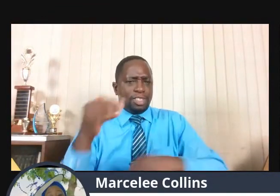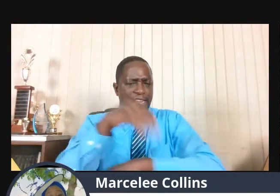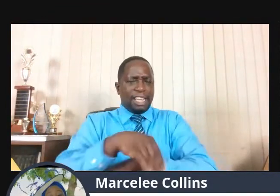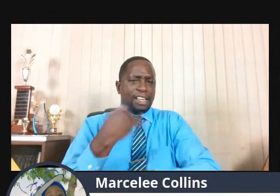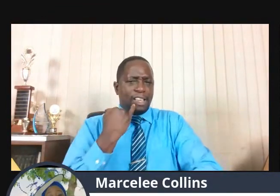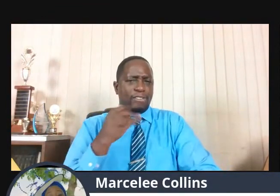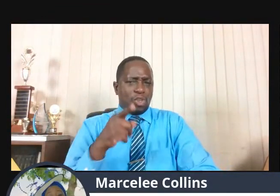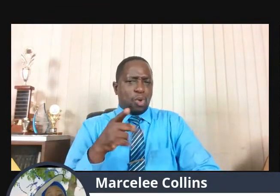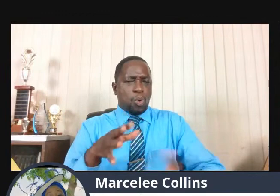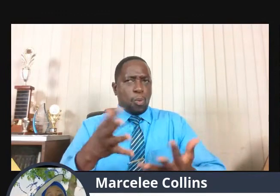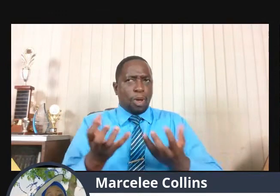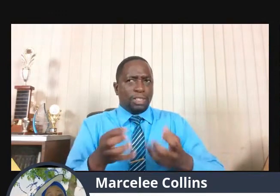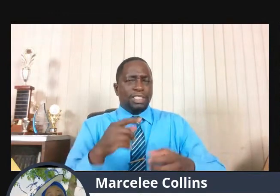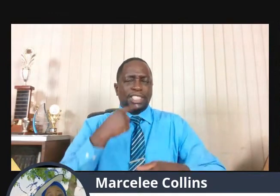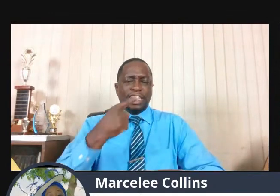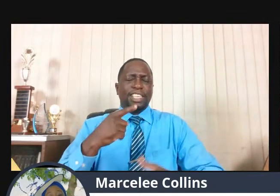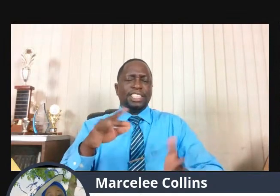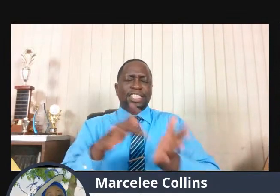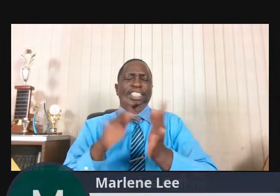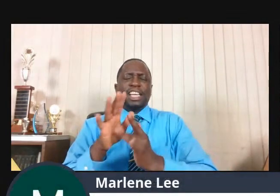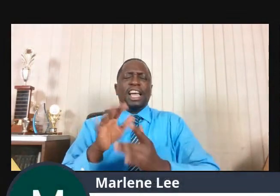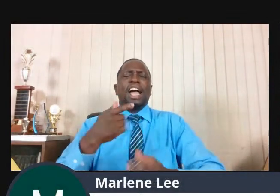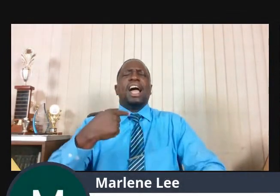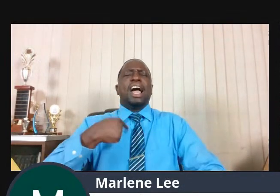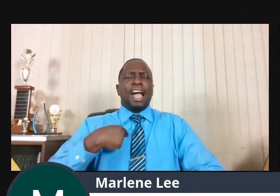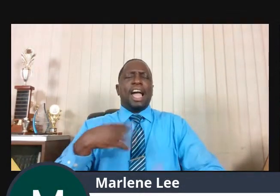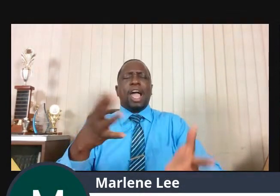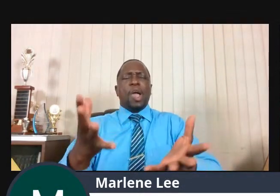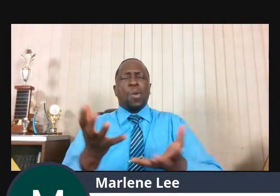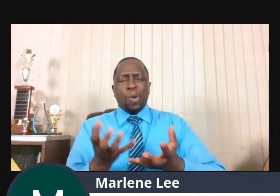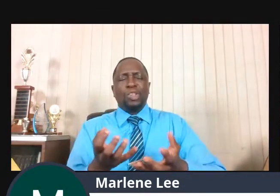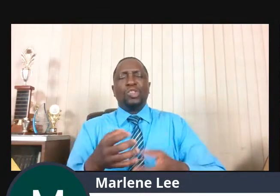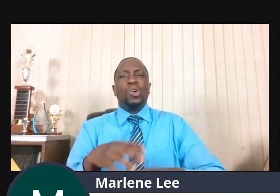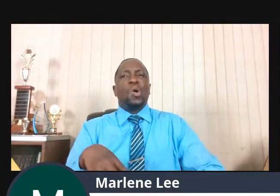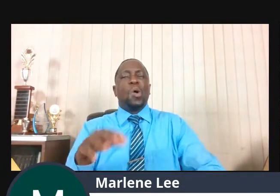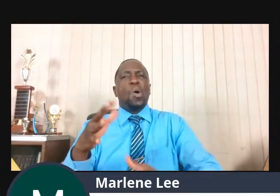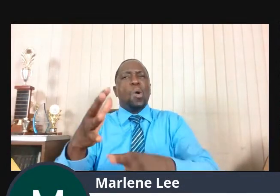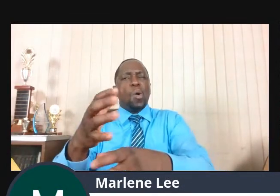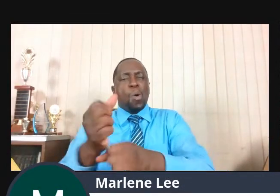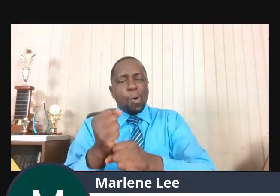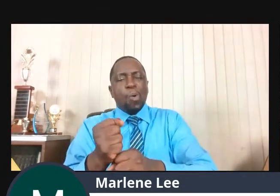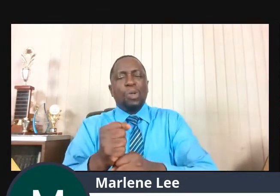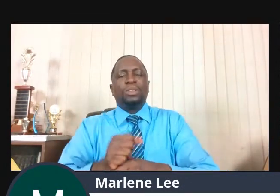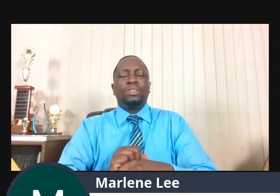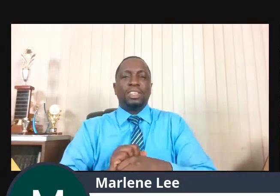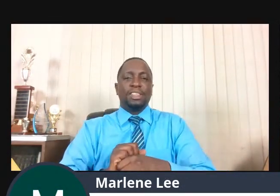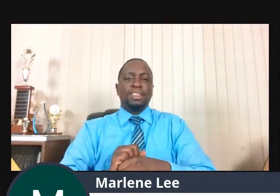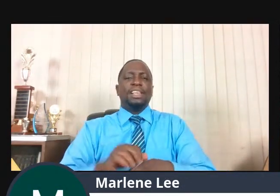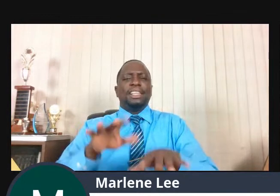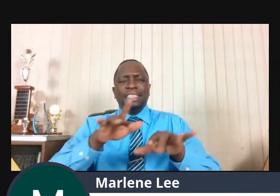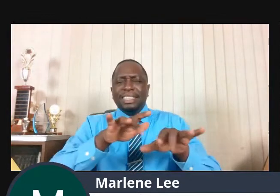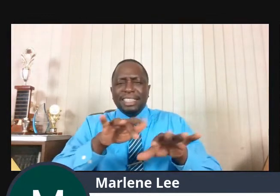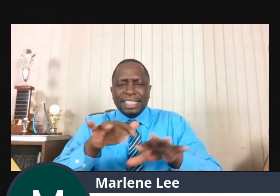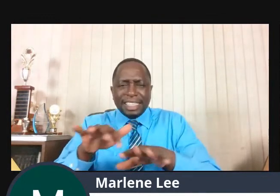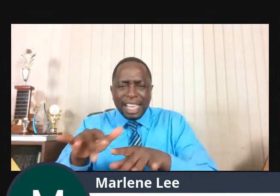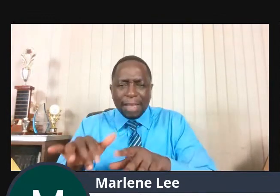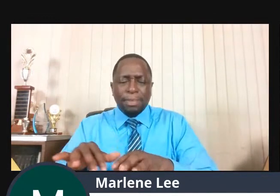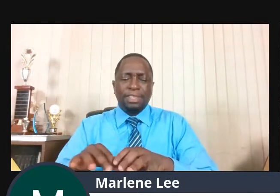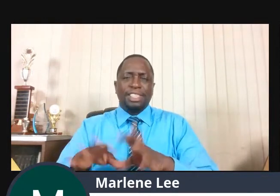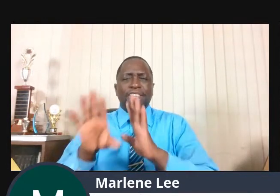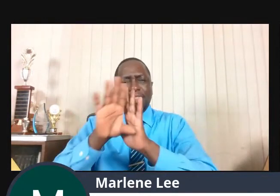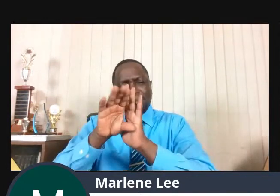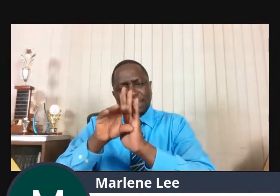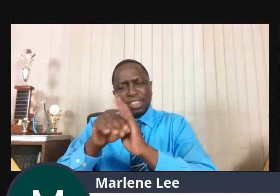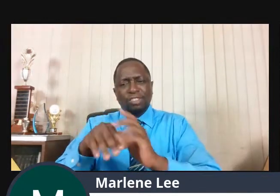on. You can type in the chat, I will hold on. I am struggling, preacher. I have